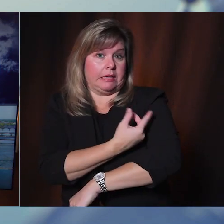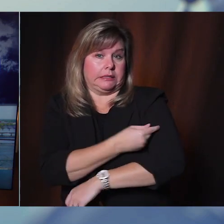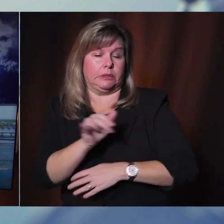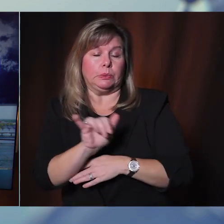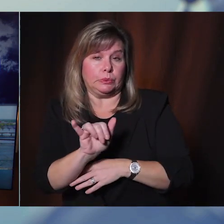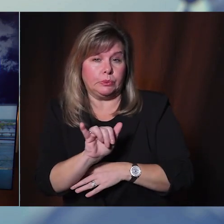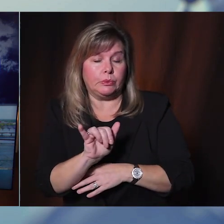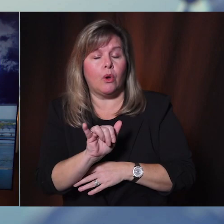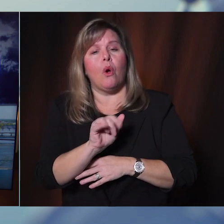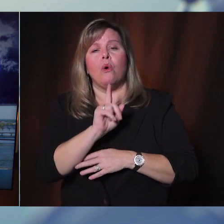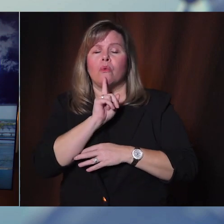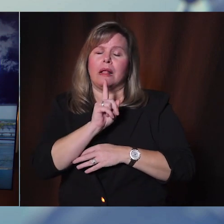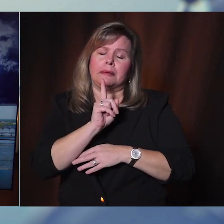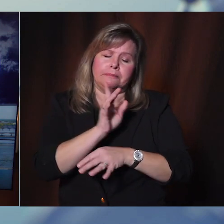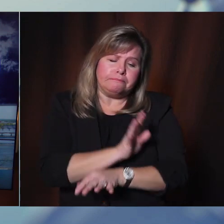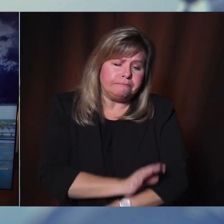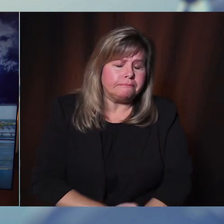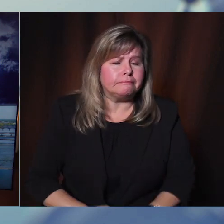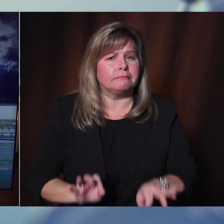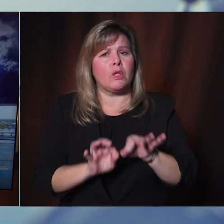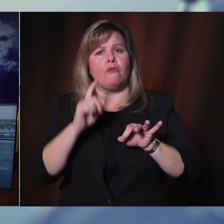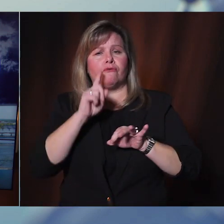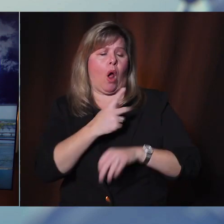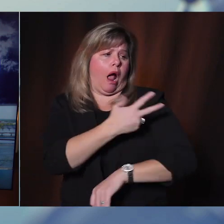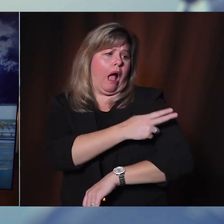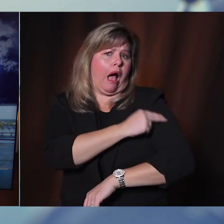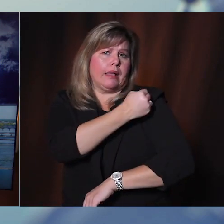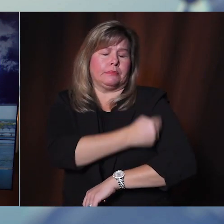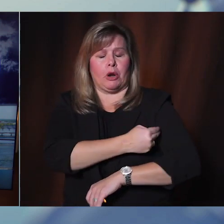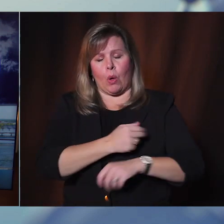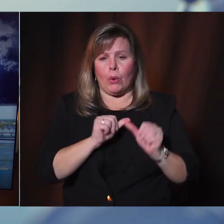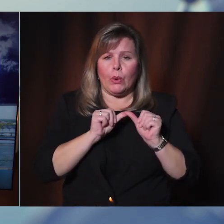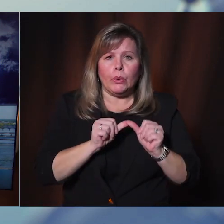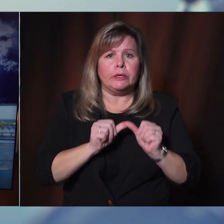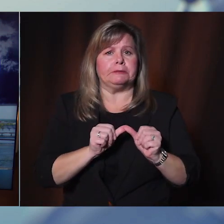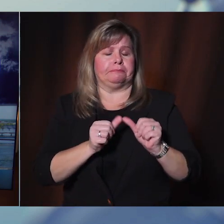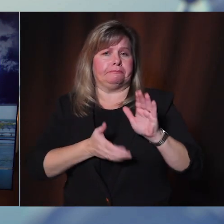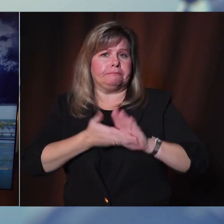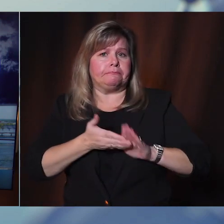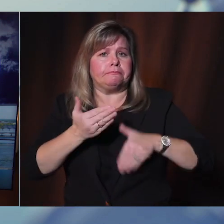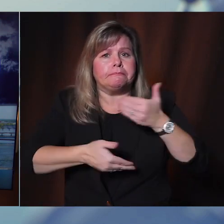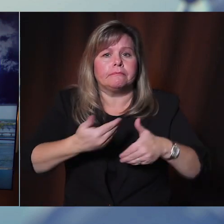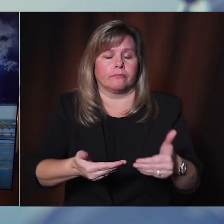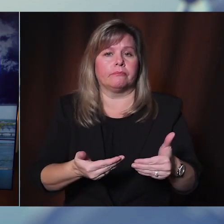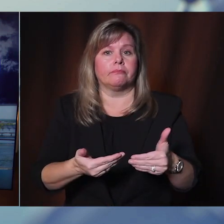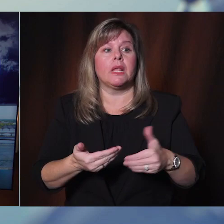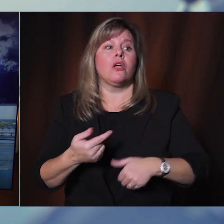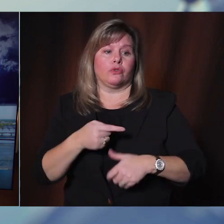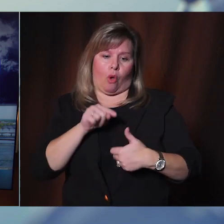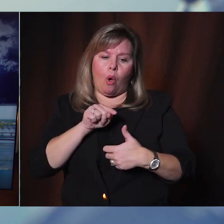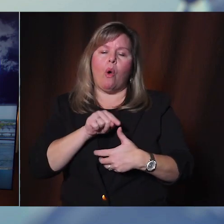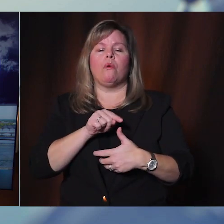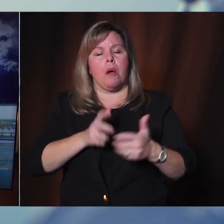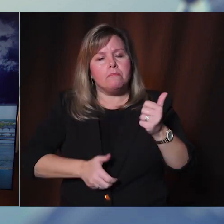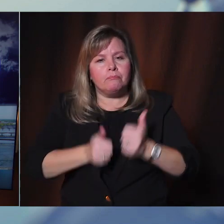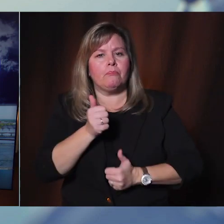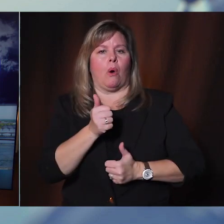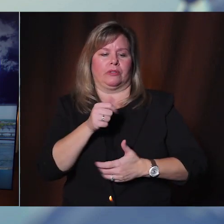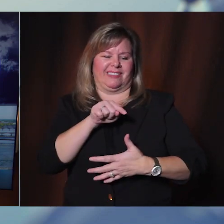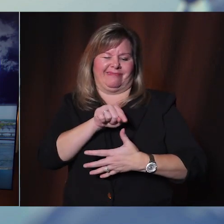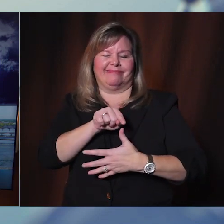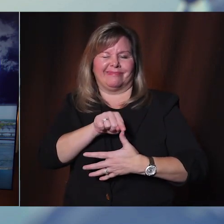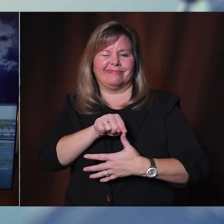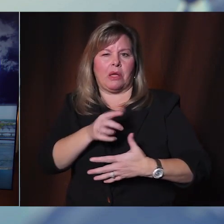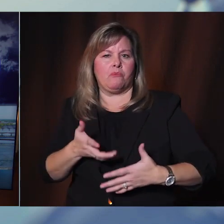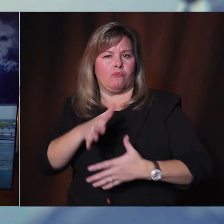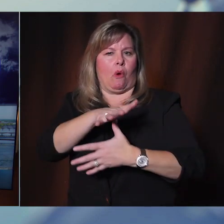pandemic and are so critical to our communities, have received a majority of the vaccine in Phase 1A and they've been using it for